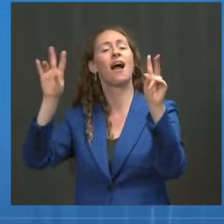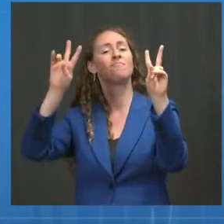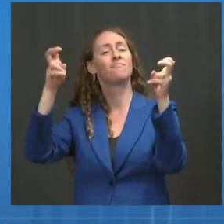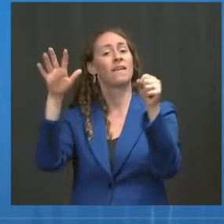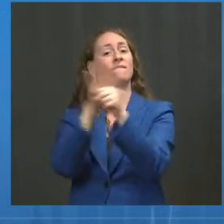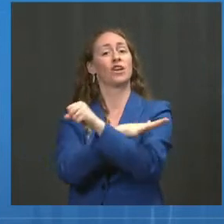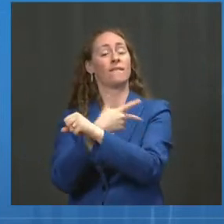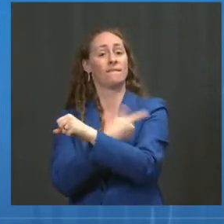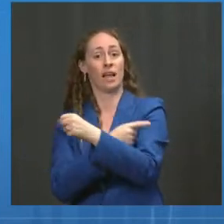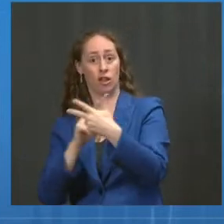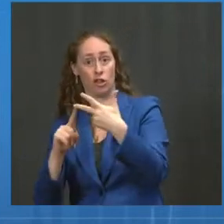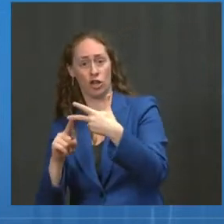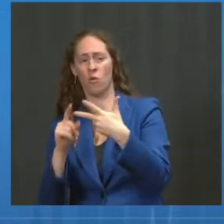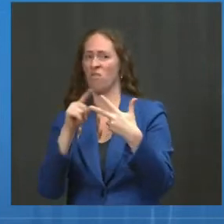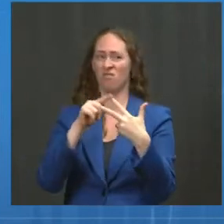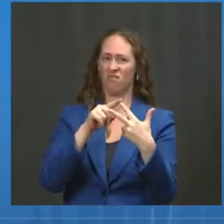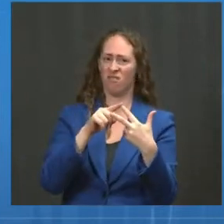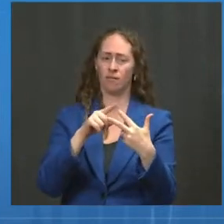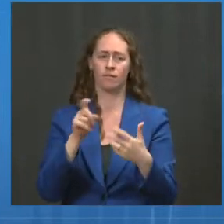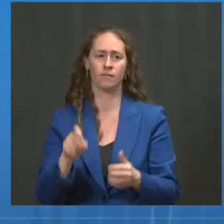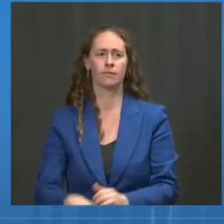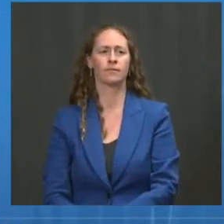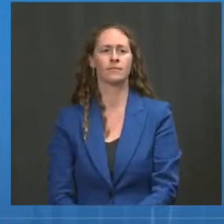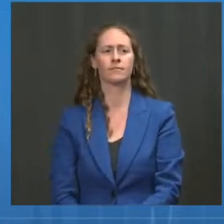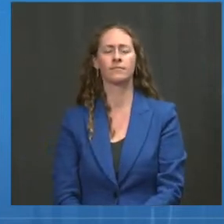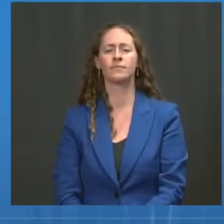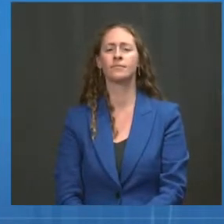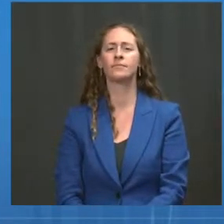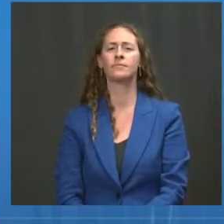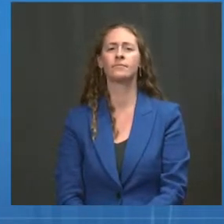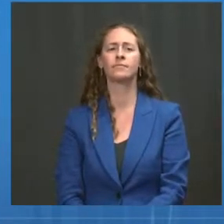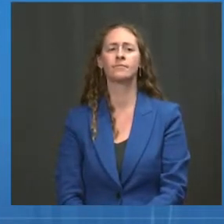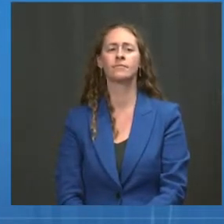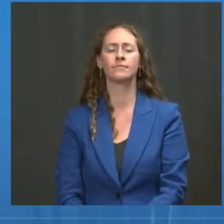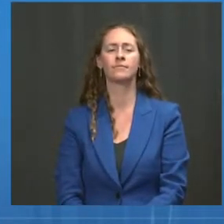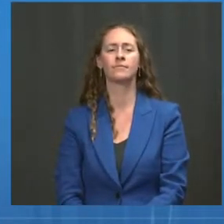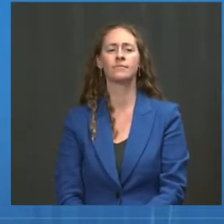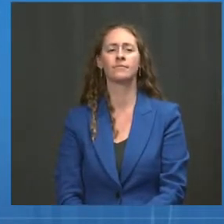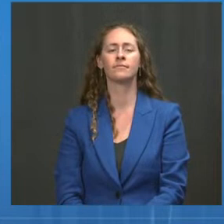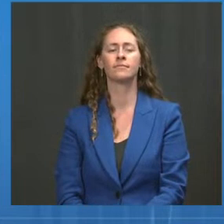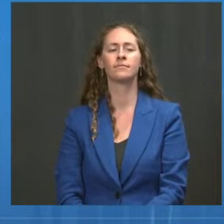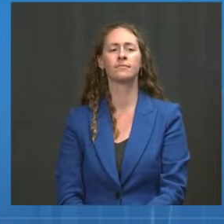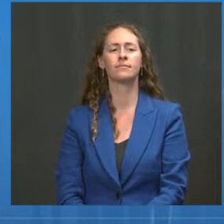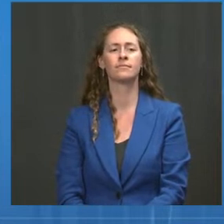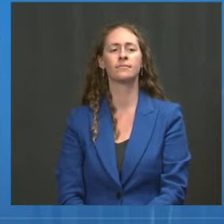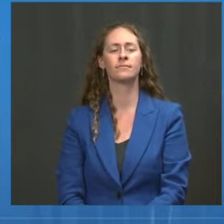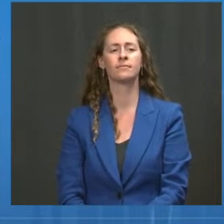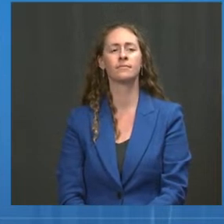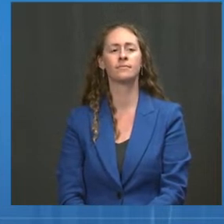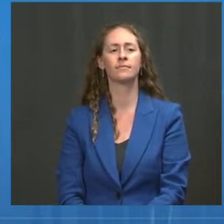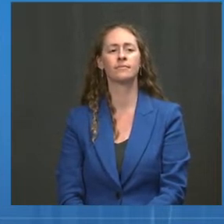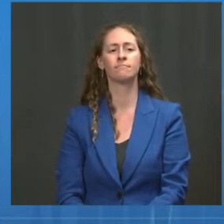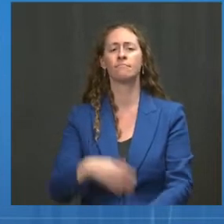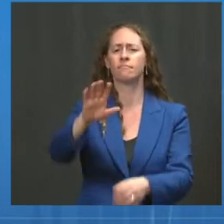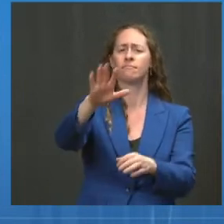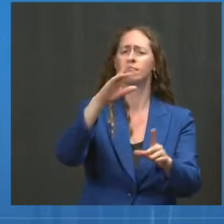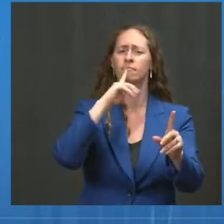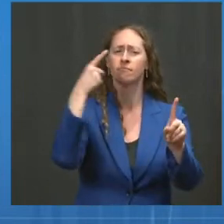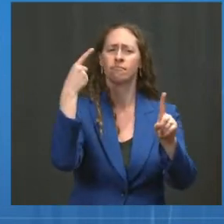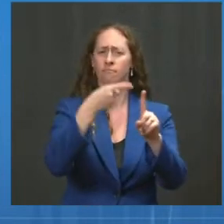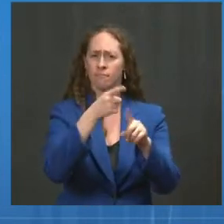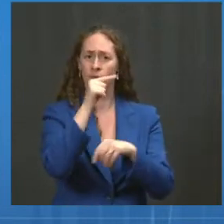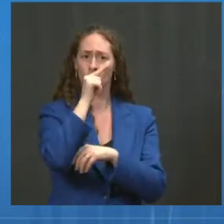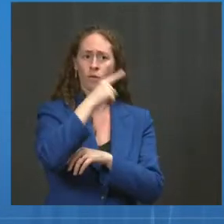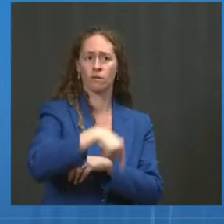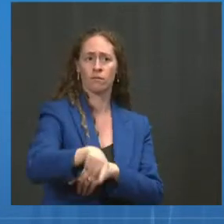Well, so on that question right now, I think what's very important for people to know is that if you've gotten both shots of your mRNA vaccine,